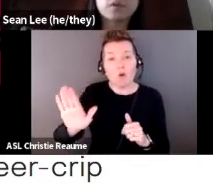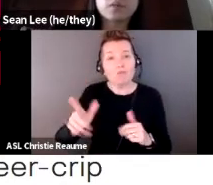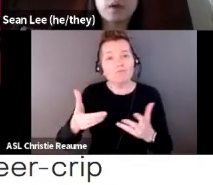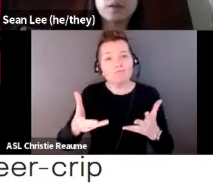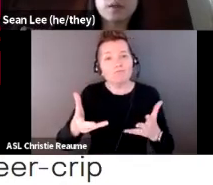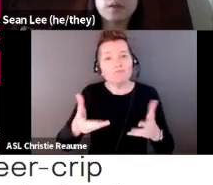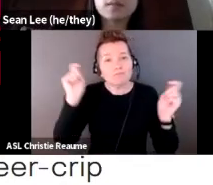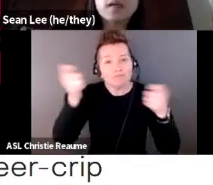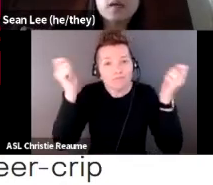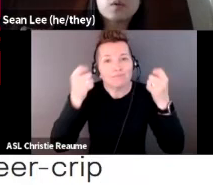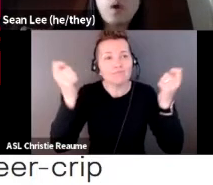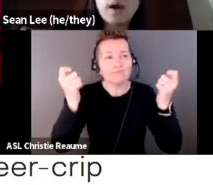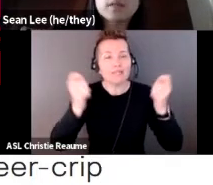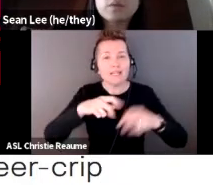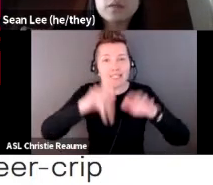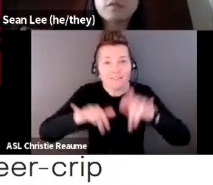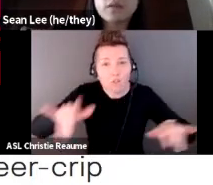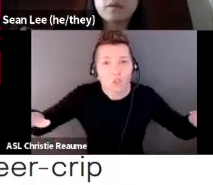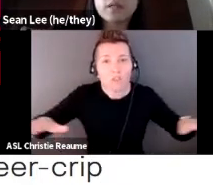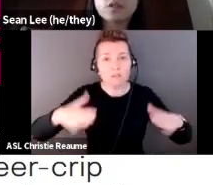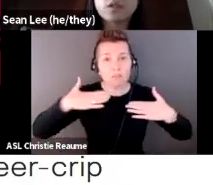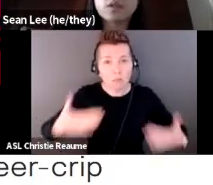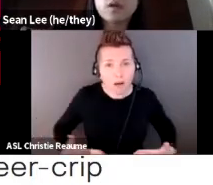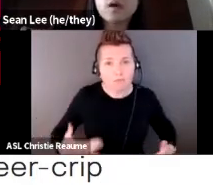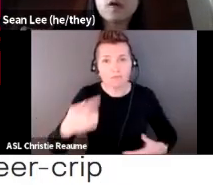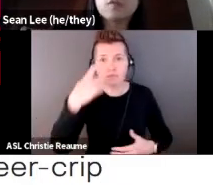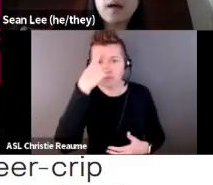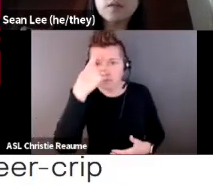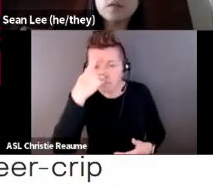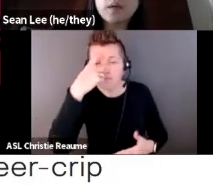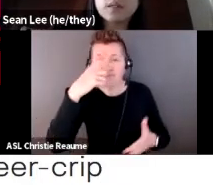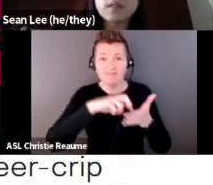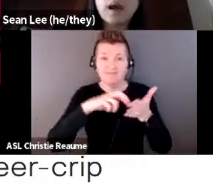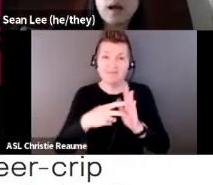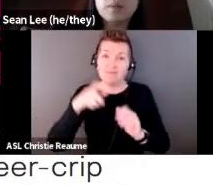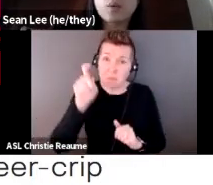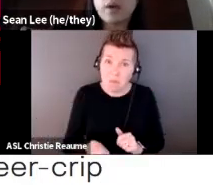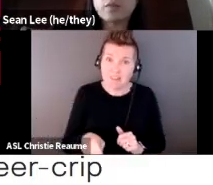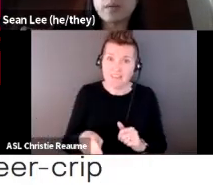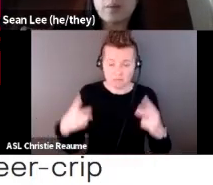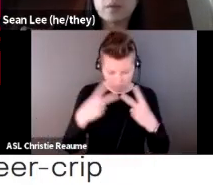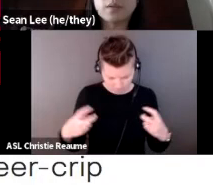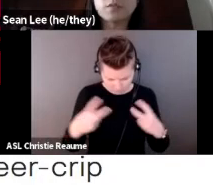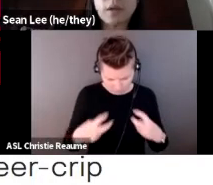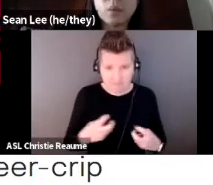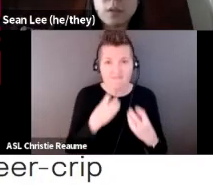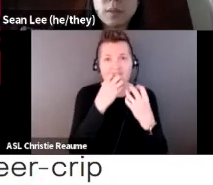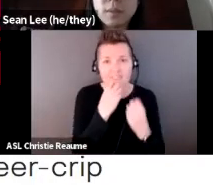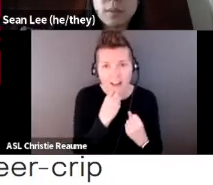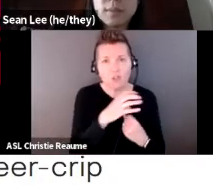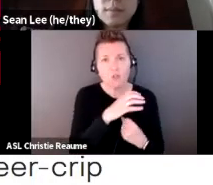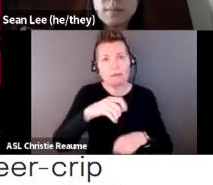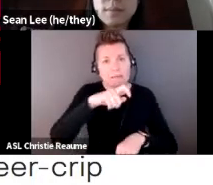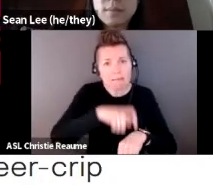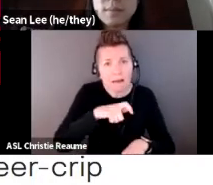diverse body minds requires a reconfiguration of value and time away from capitalist frameworks.